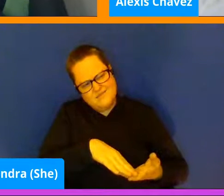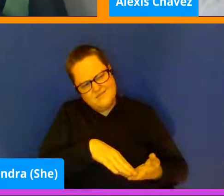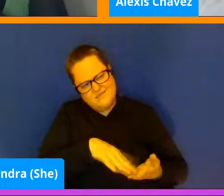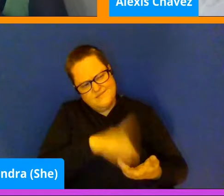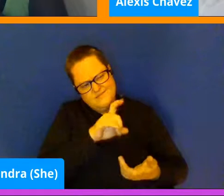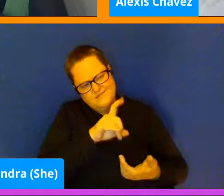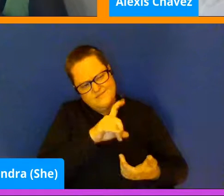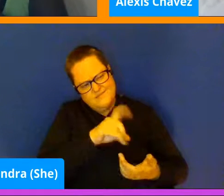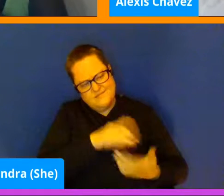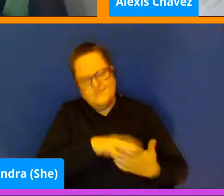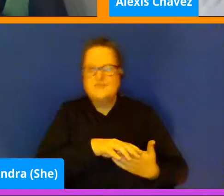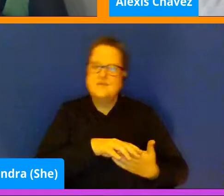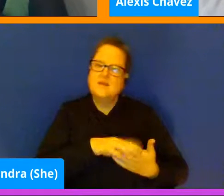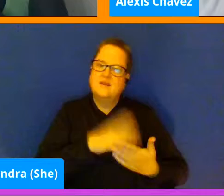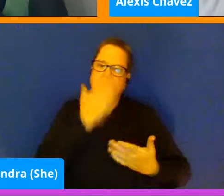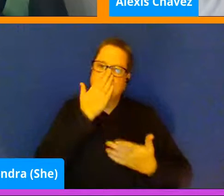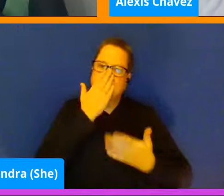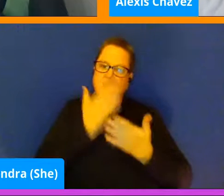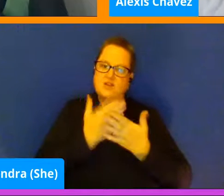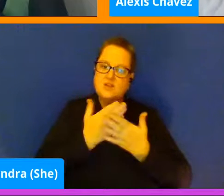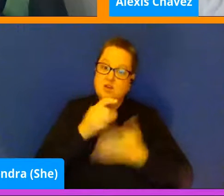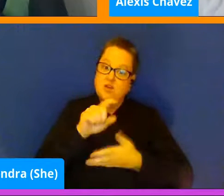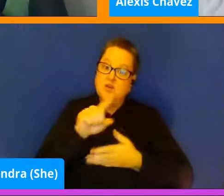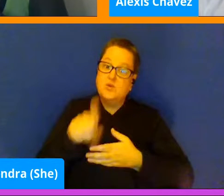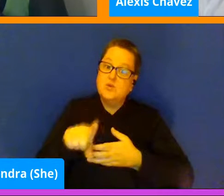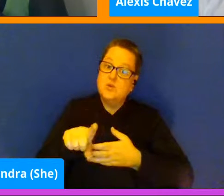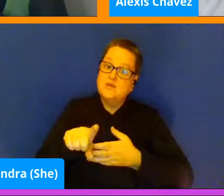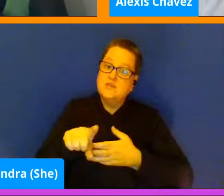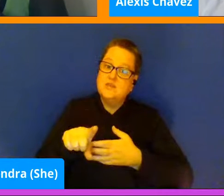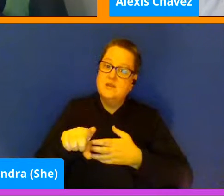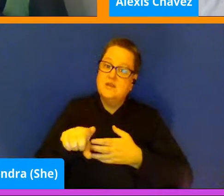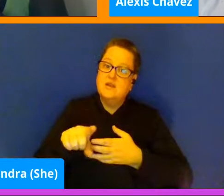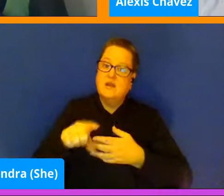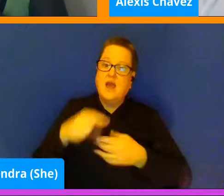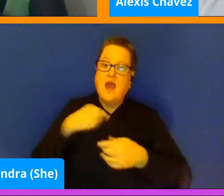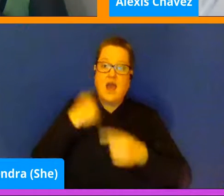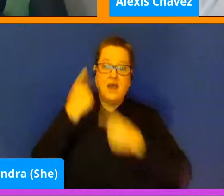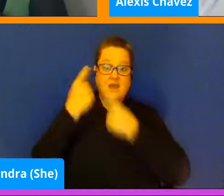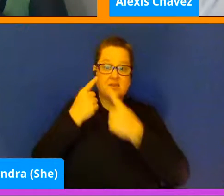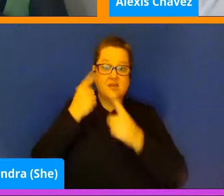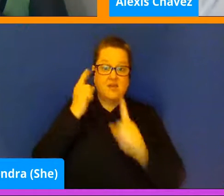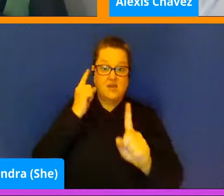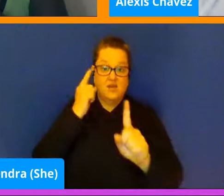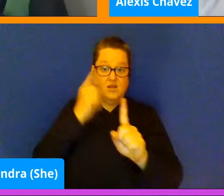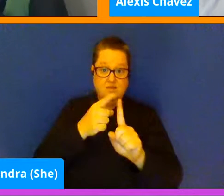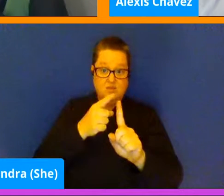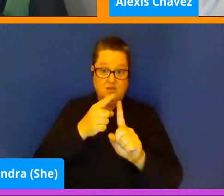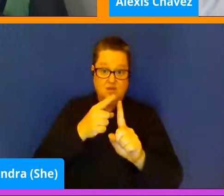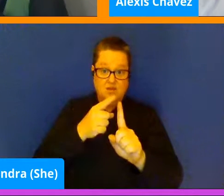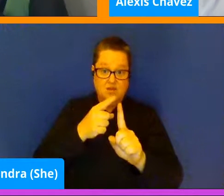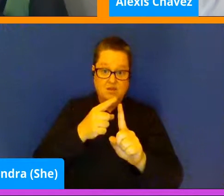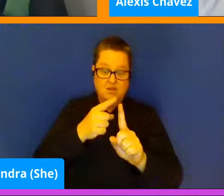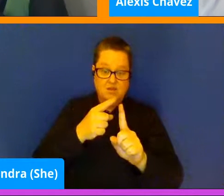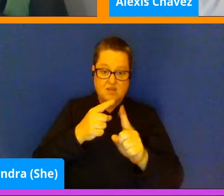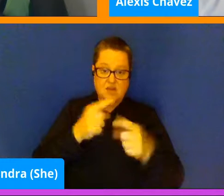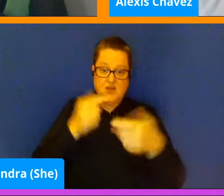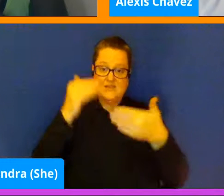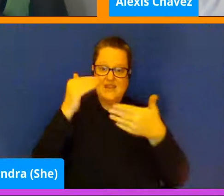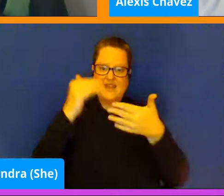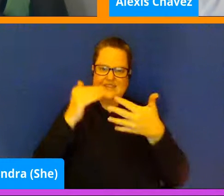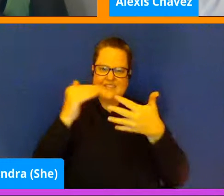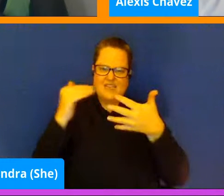It's a really good question, Meryl. think that ultimately there's probably different levels of things.